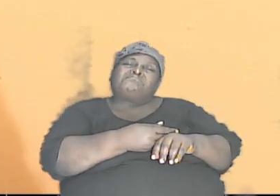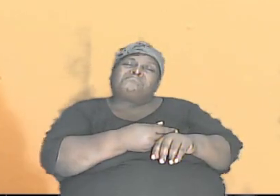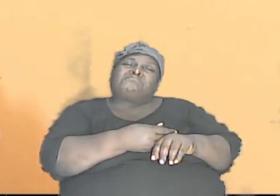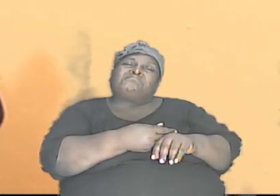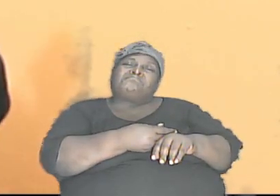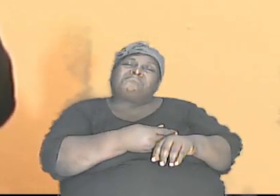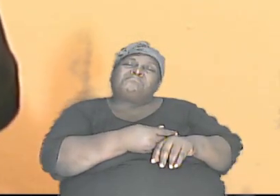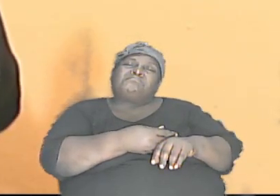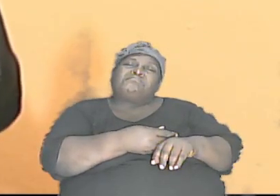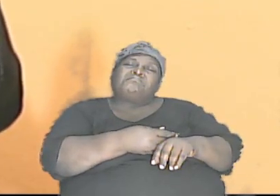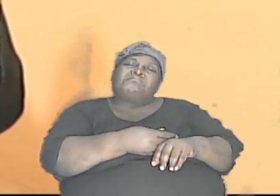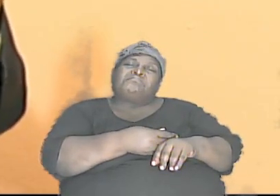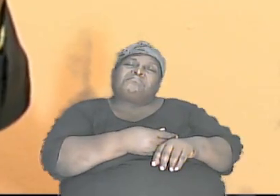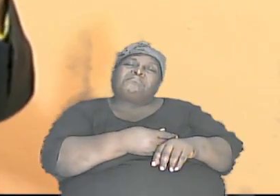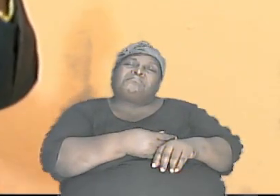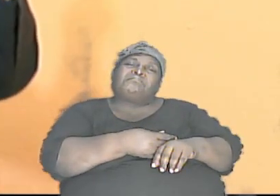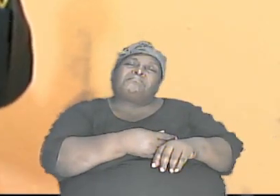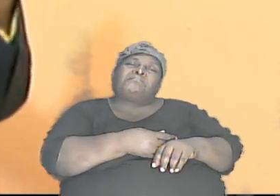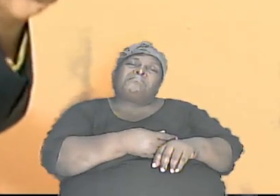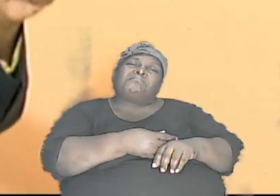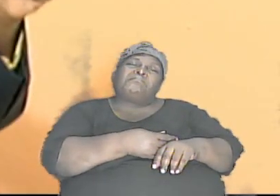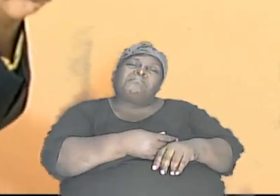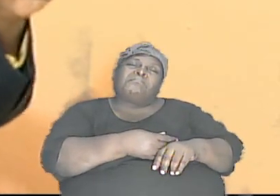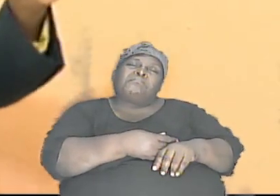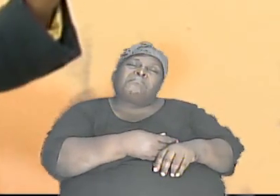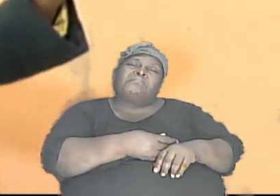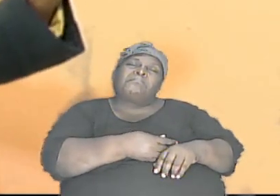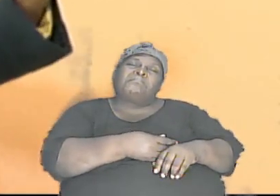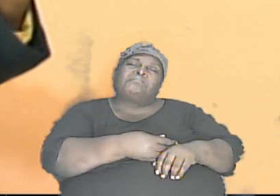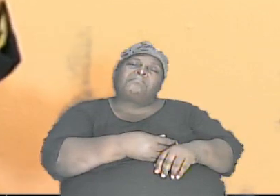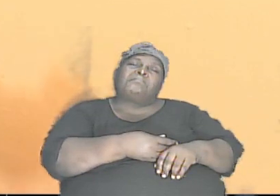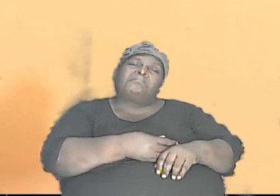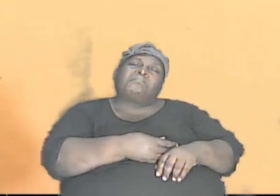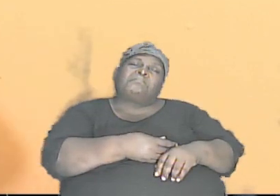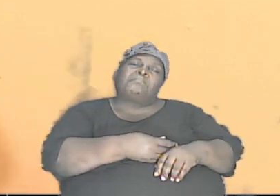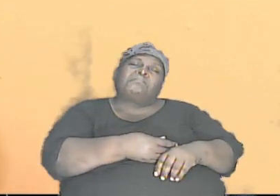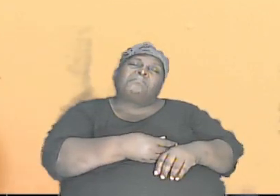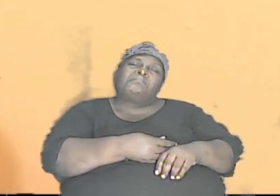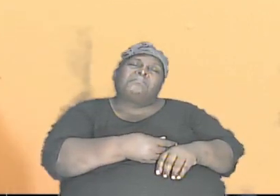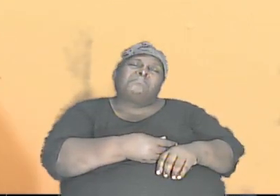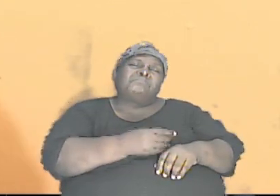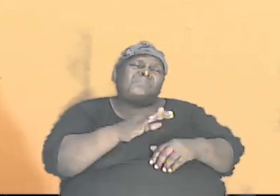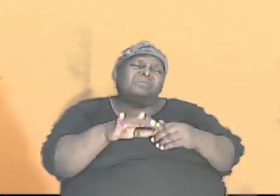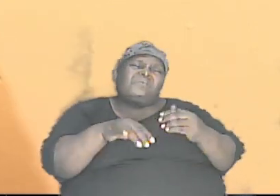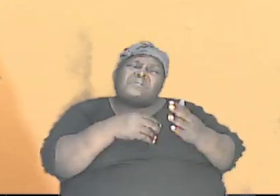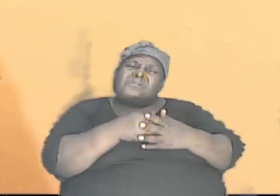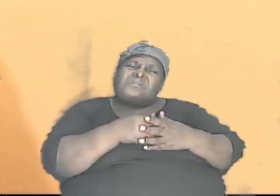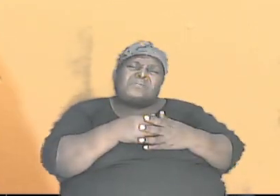And let us say one of the sons with all common letters.